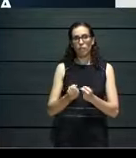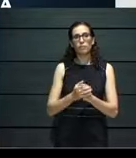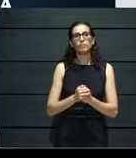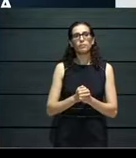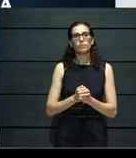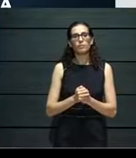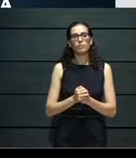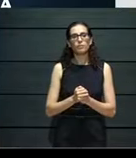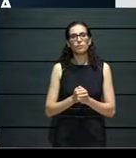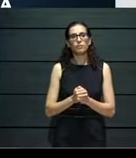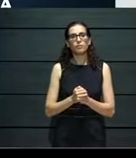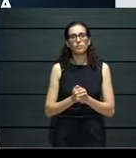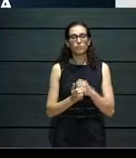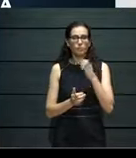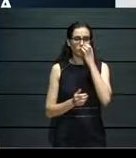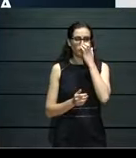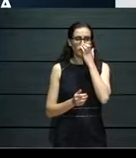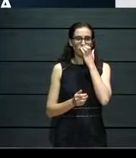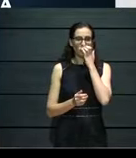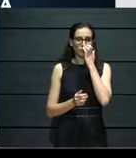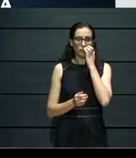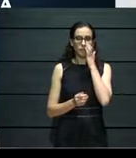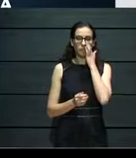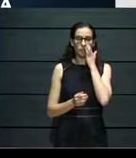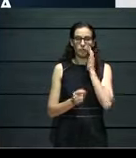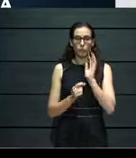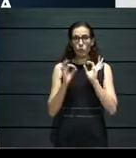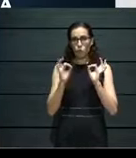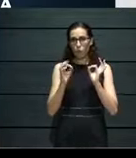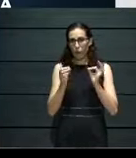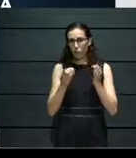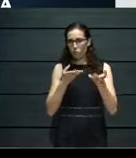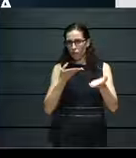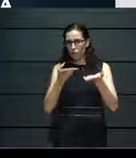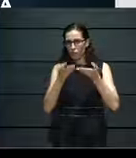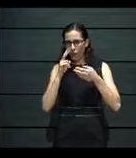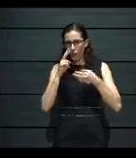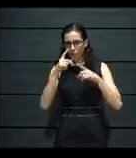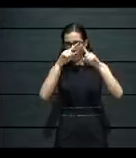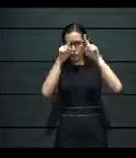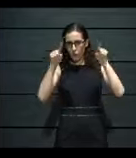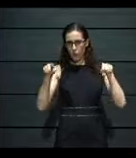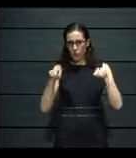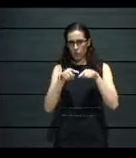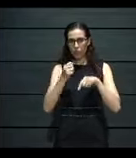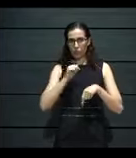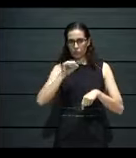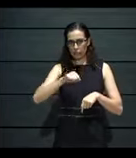So, I think you are, I'm sharing my screen now. So, think we should be, no,